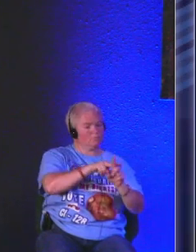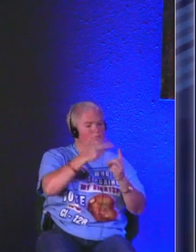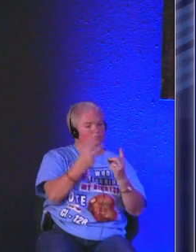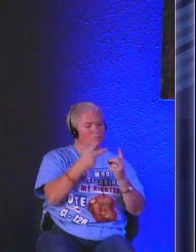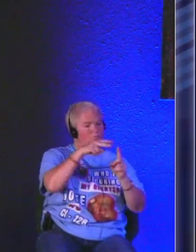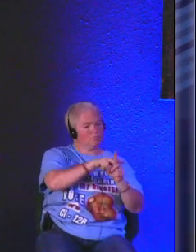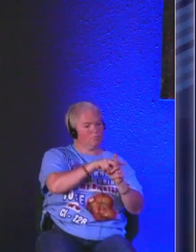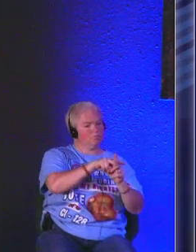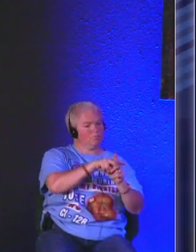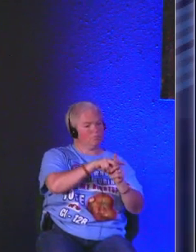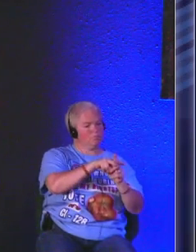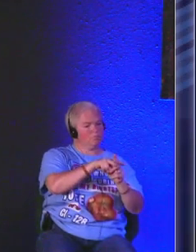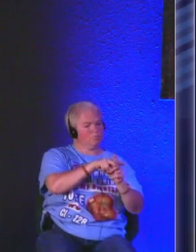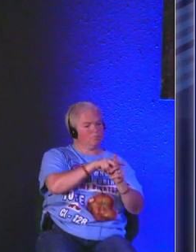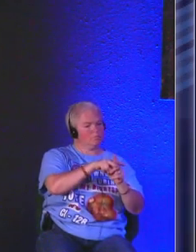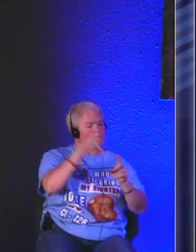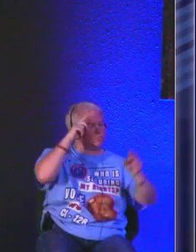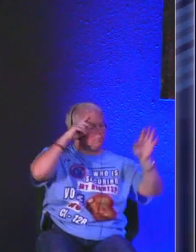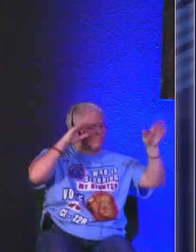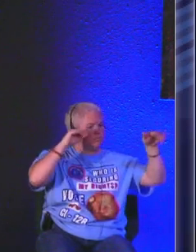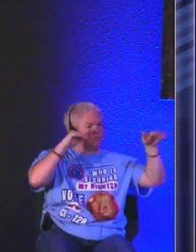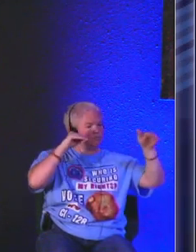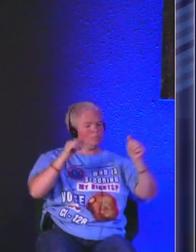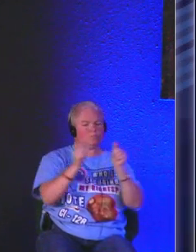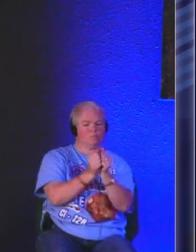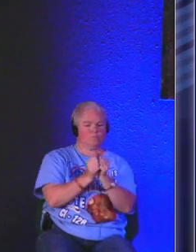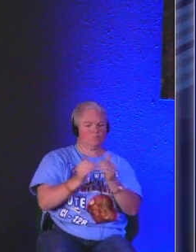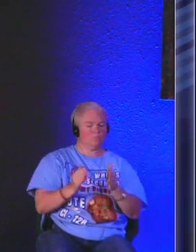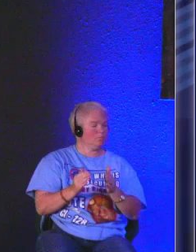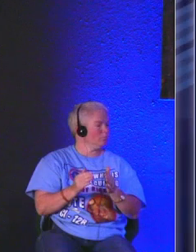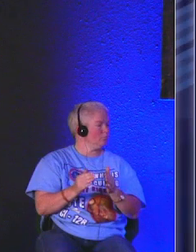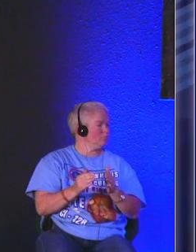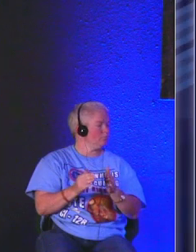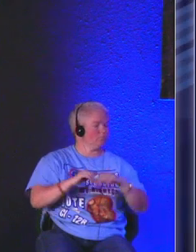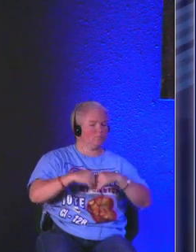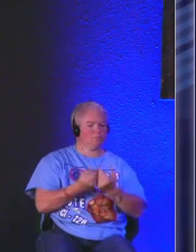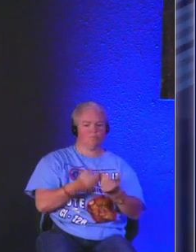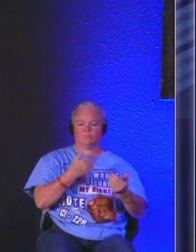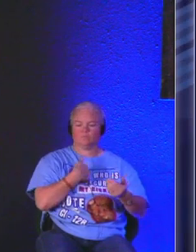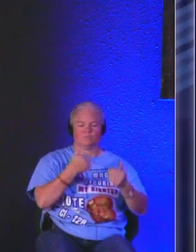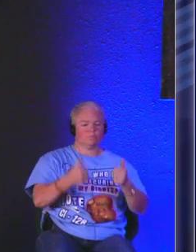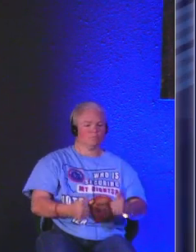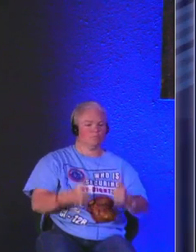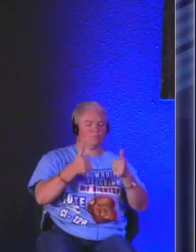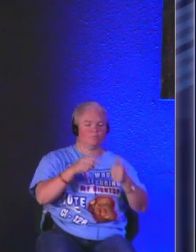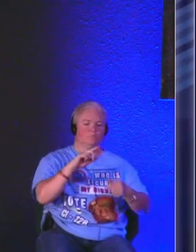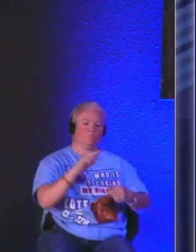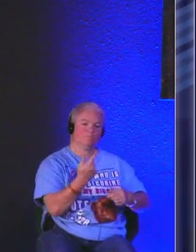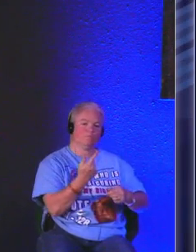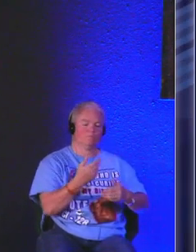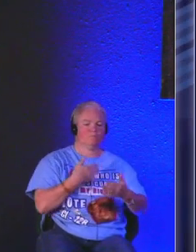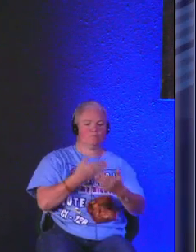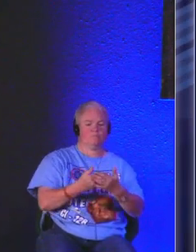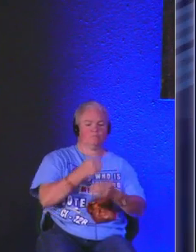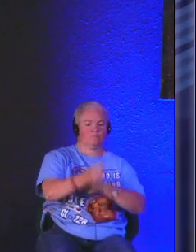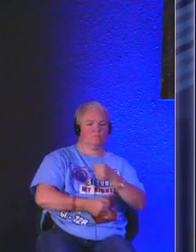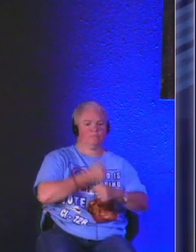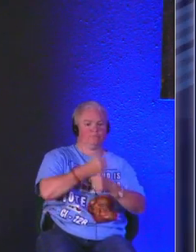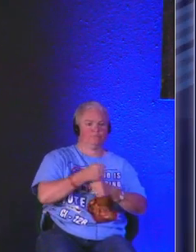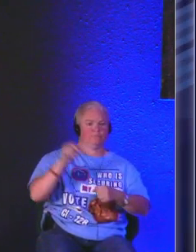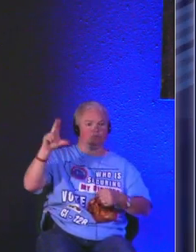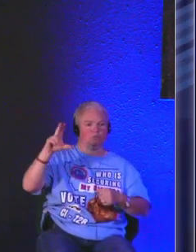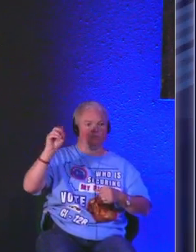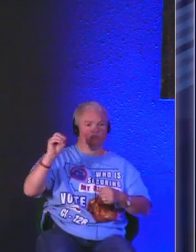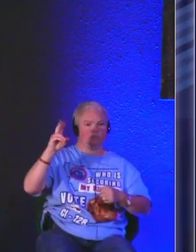and we we transfer that perspective of hope within how my life is going to turn out next year right I